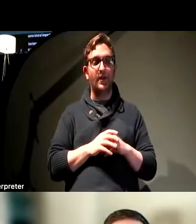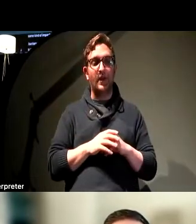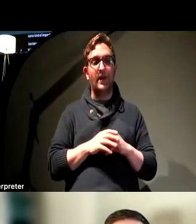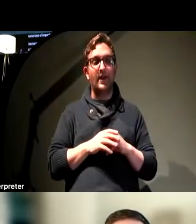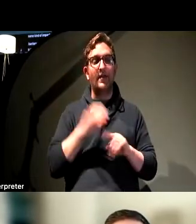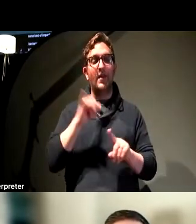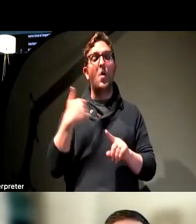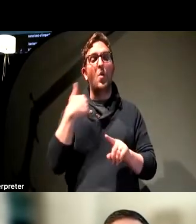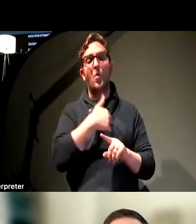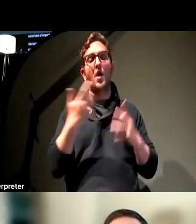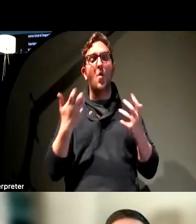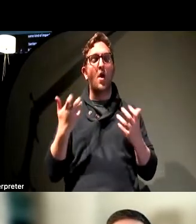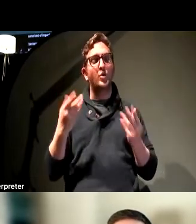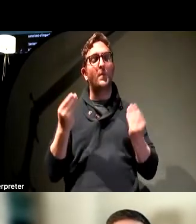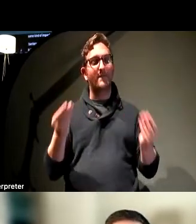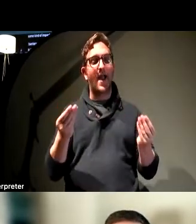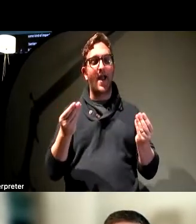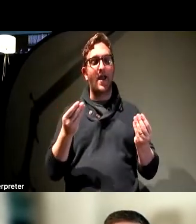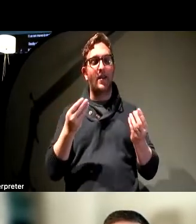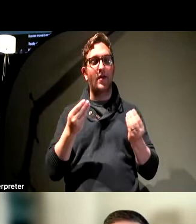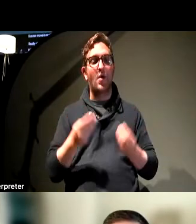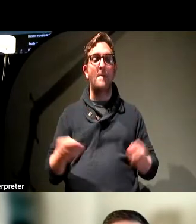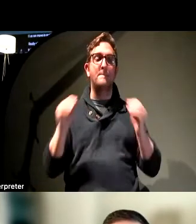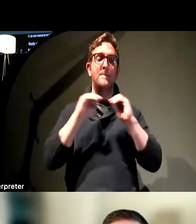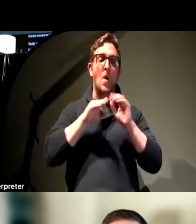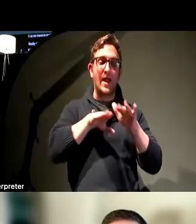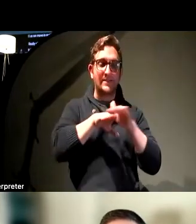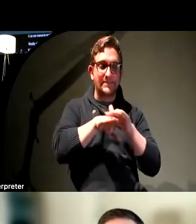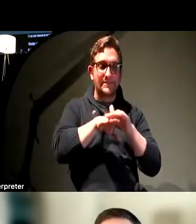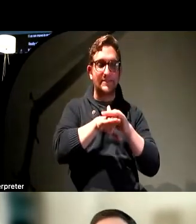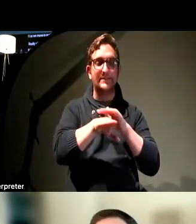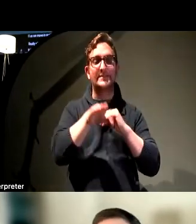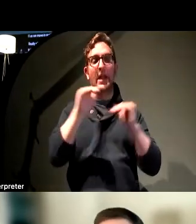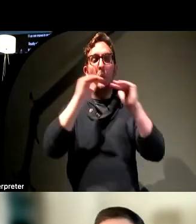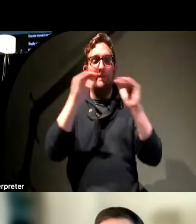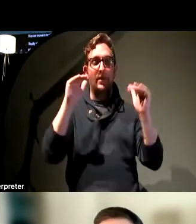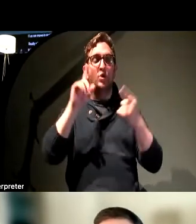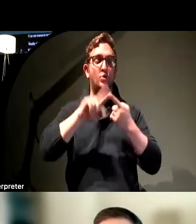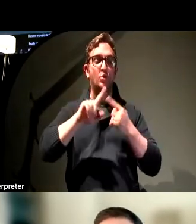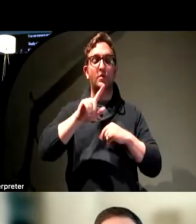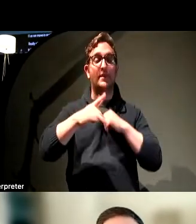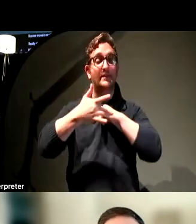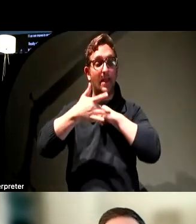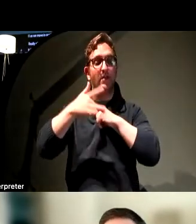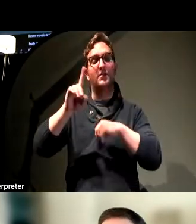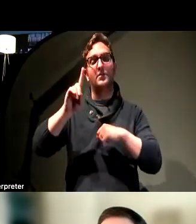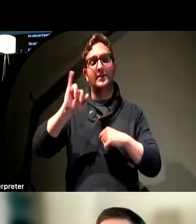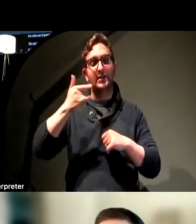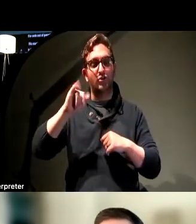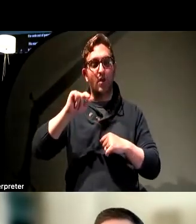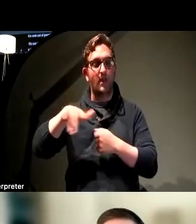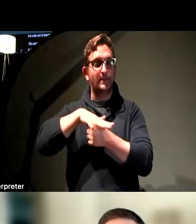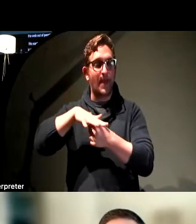want to provide greater equivalence of access to our digital spaces and since those digital spaces are so much